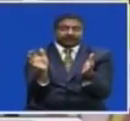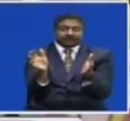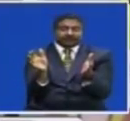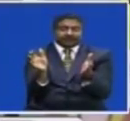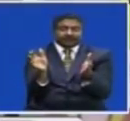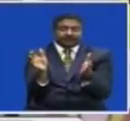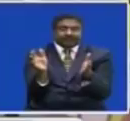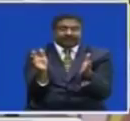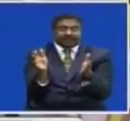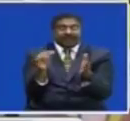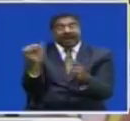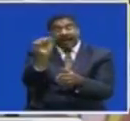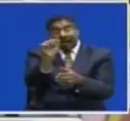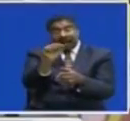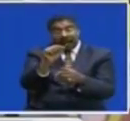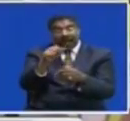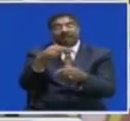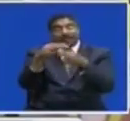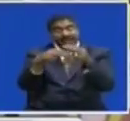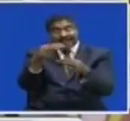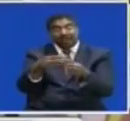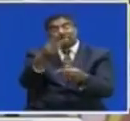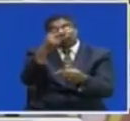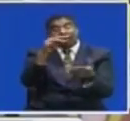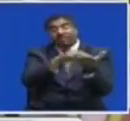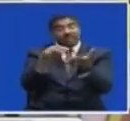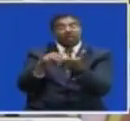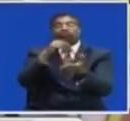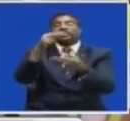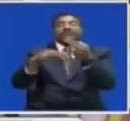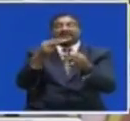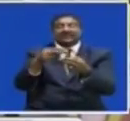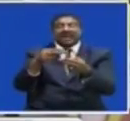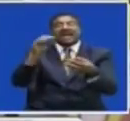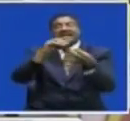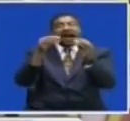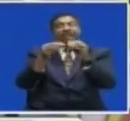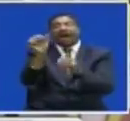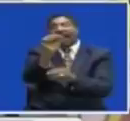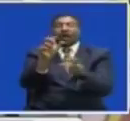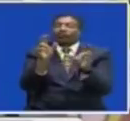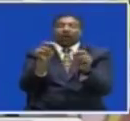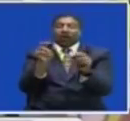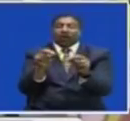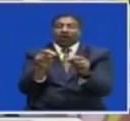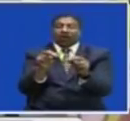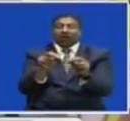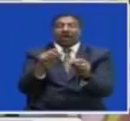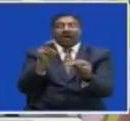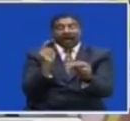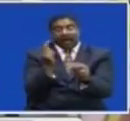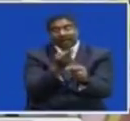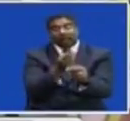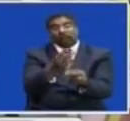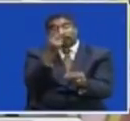When I talk of vehicle transactions and 2 million doesn't mean that these are number of vehicles But these are passages So, had